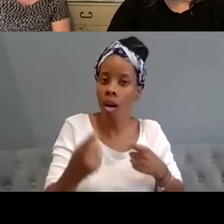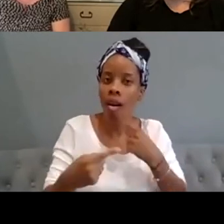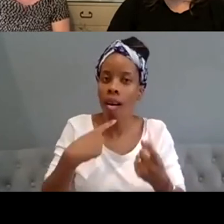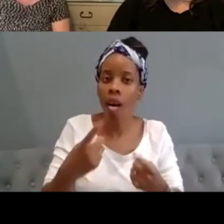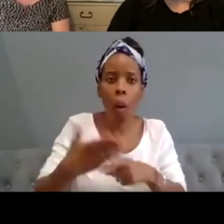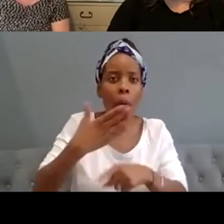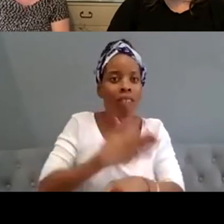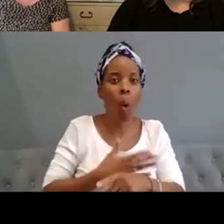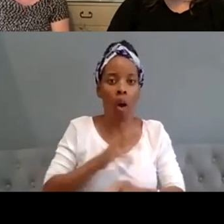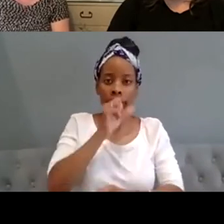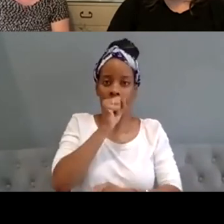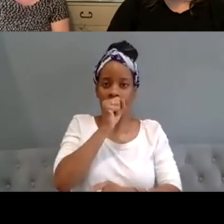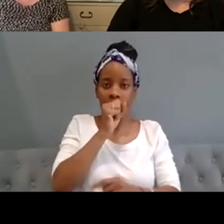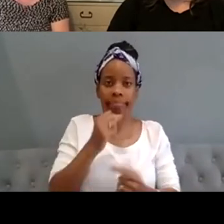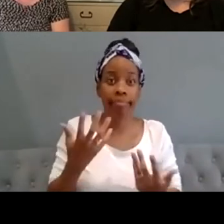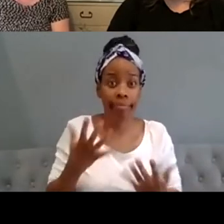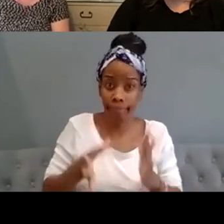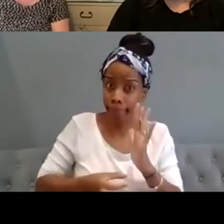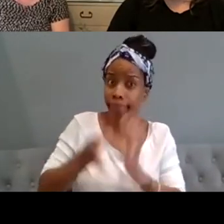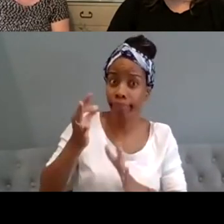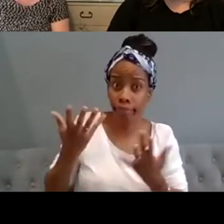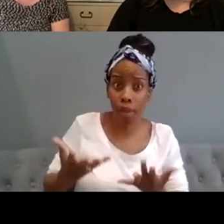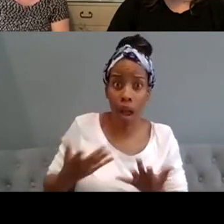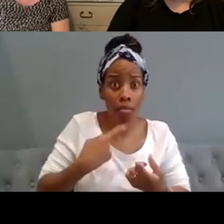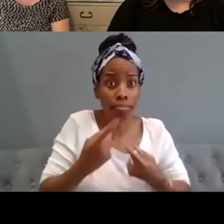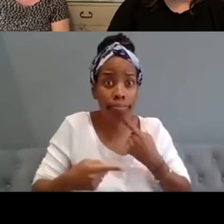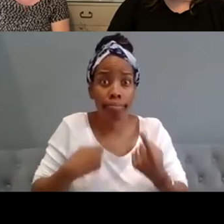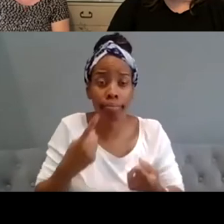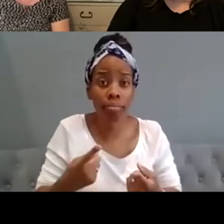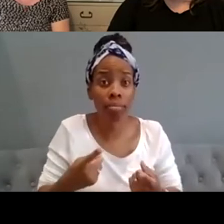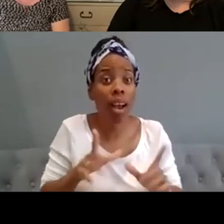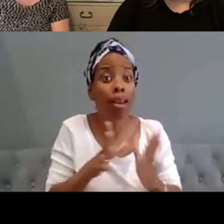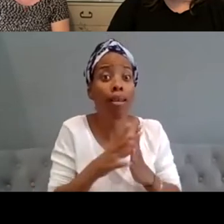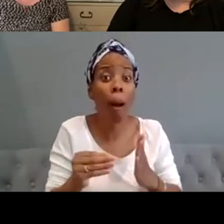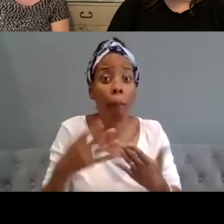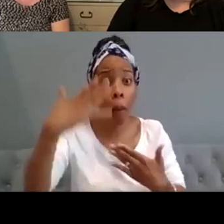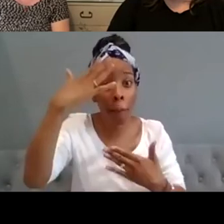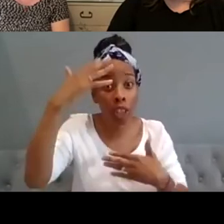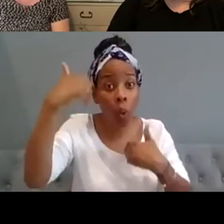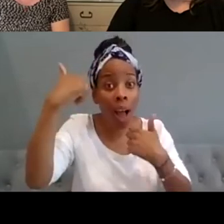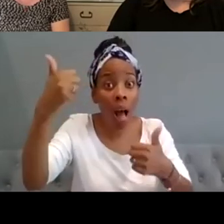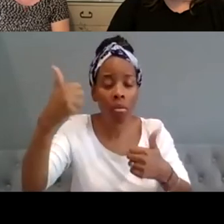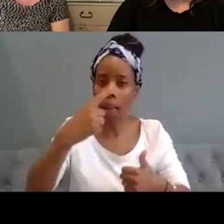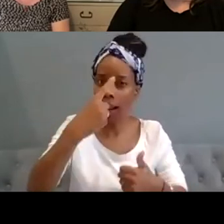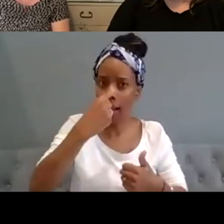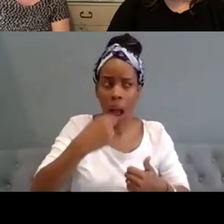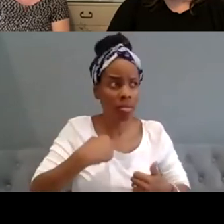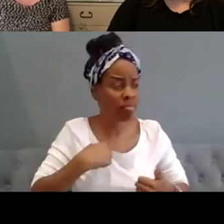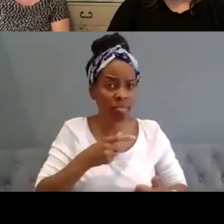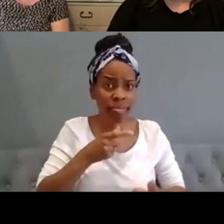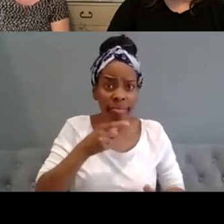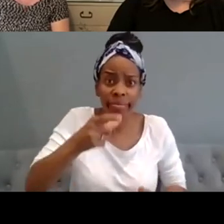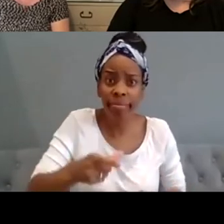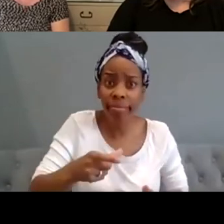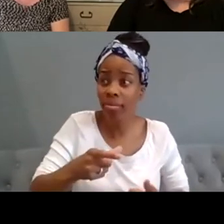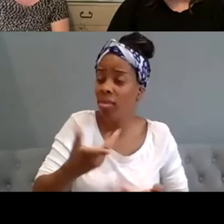i think that's improved massively you know you can now talk about mental health for example in all kinds of meetings whereas